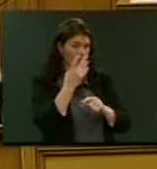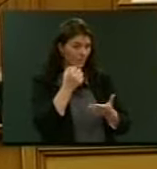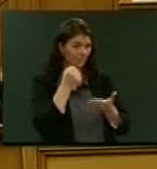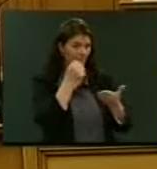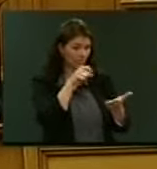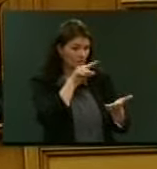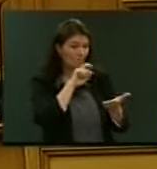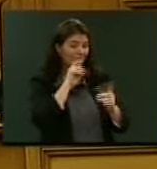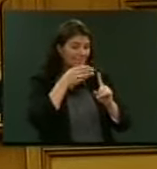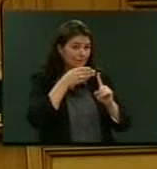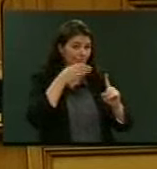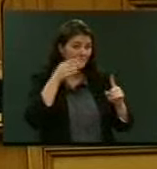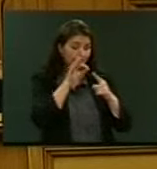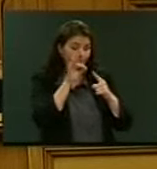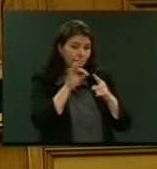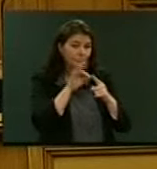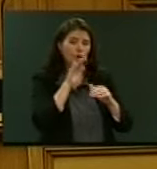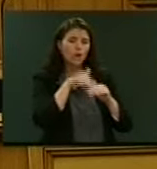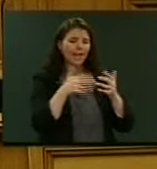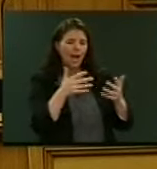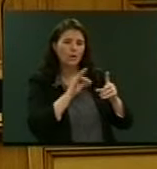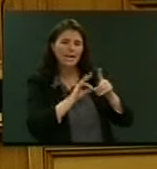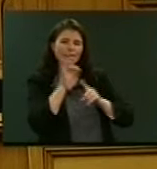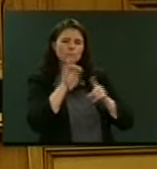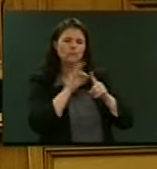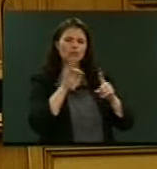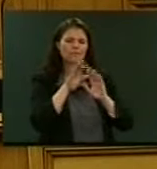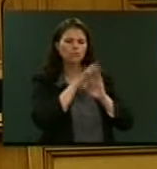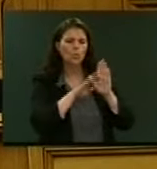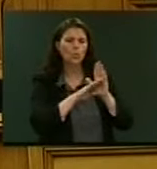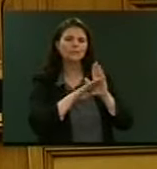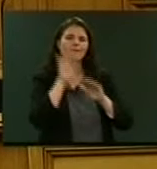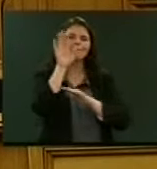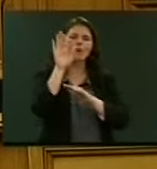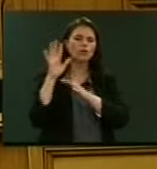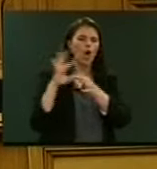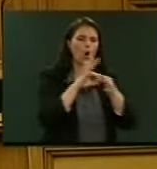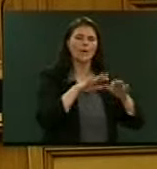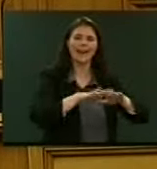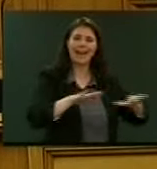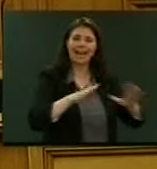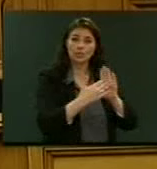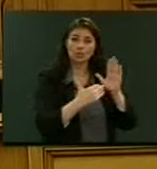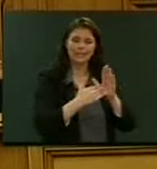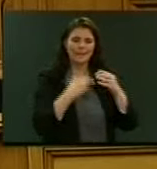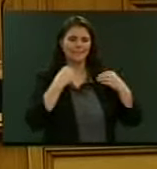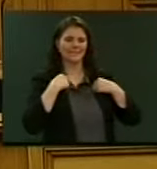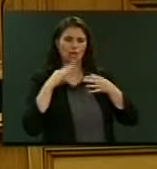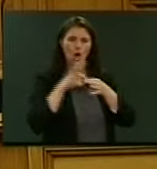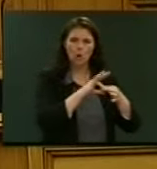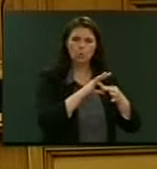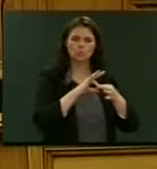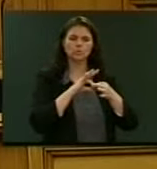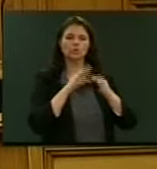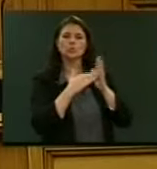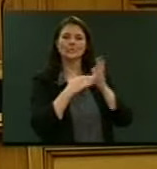contain specific measures to improve tighter rules on foreign ownership of New Zealand land, businesses and other New